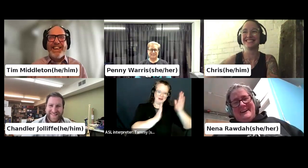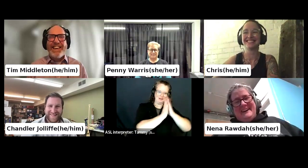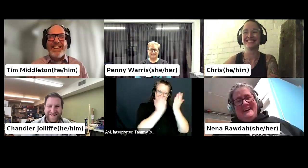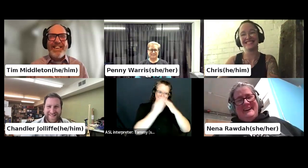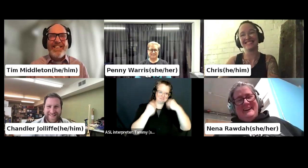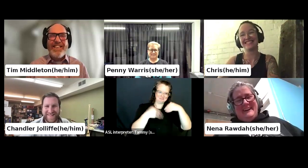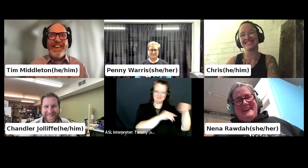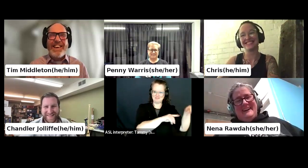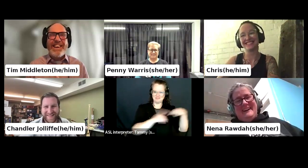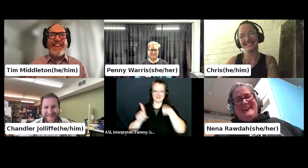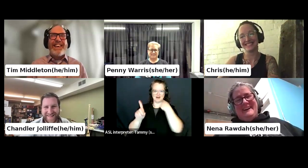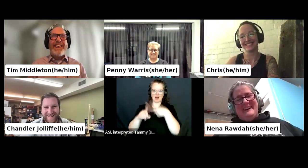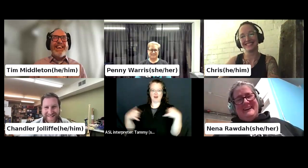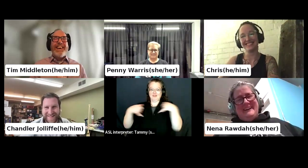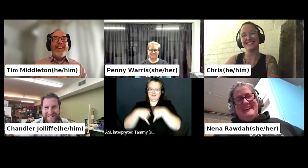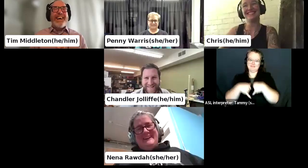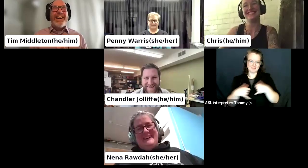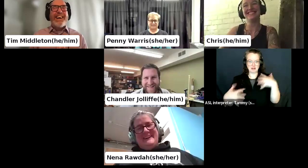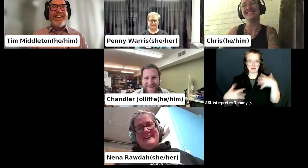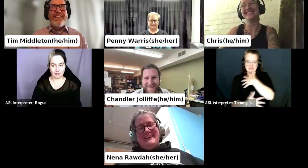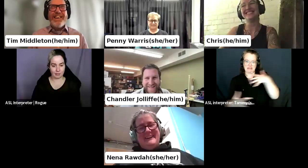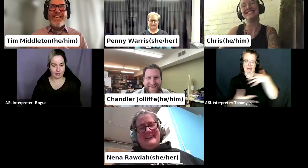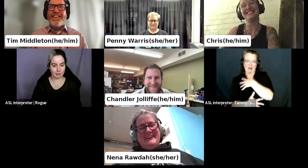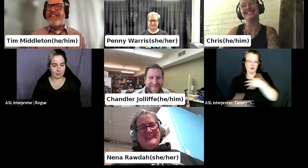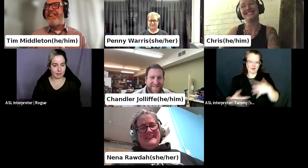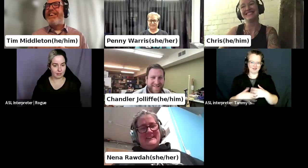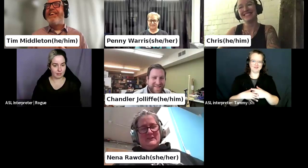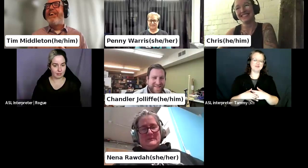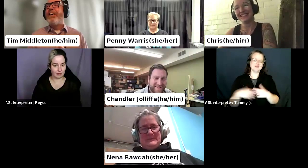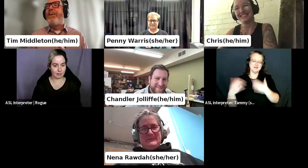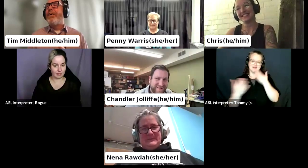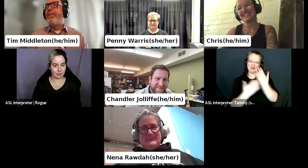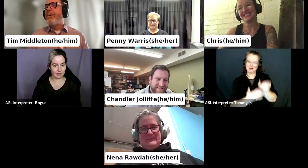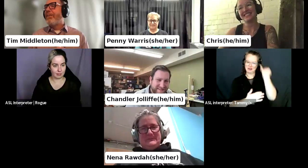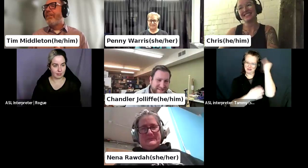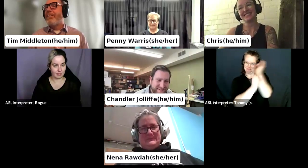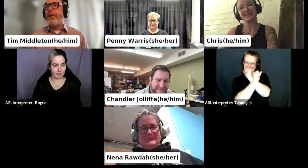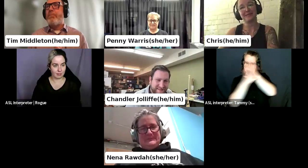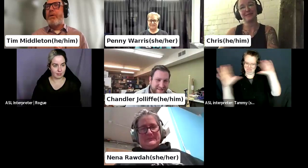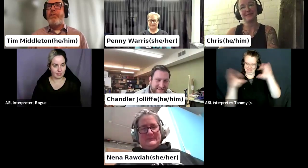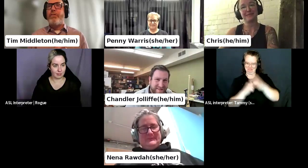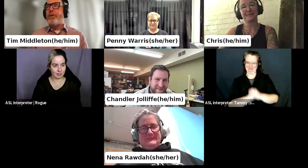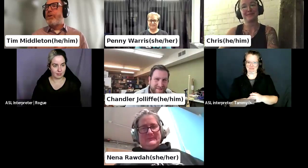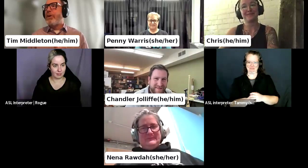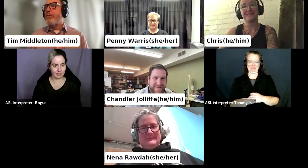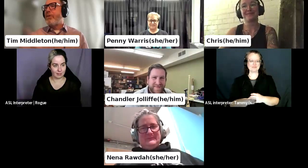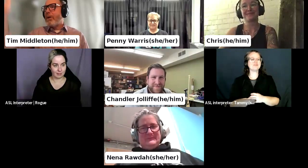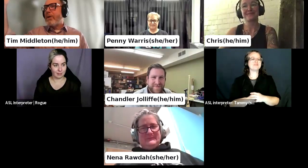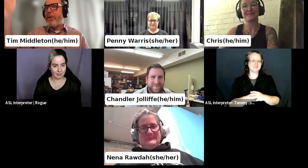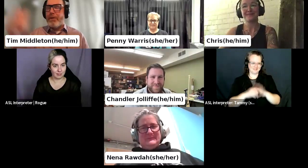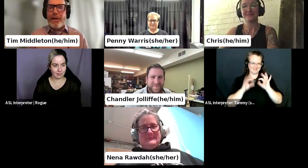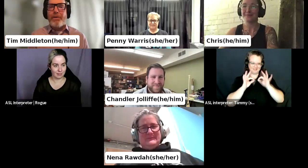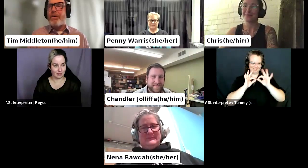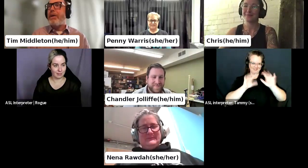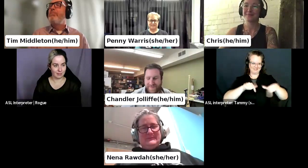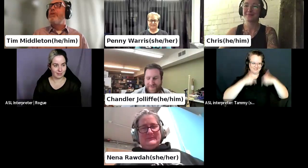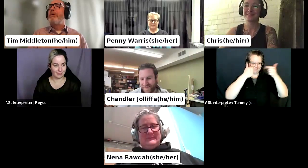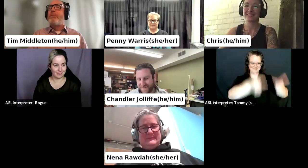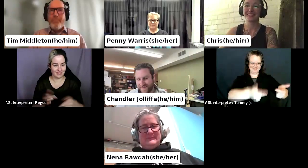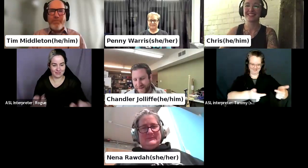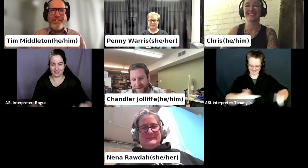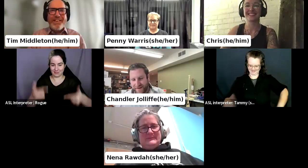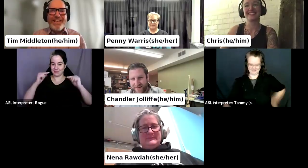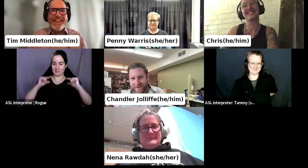It's a good thing. Uh, Chandler. Oh, oh, okay. My screen shift. You went up there now. Okay.